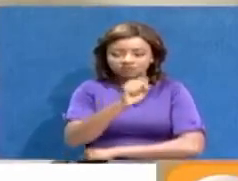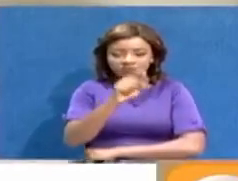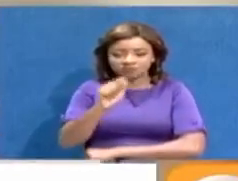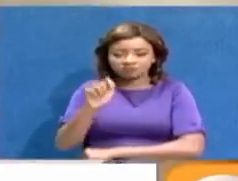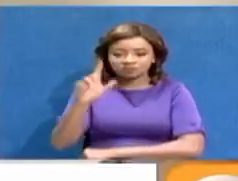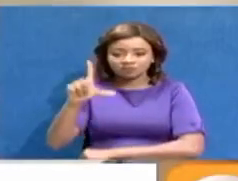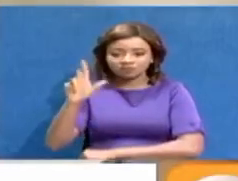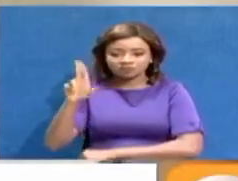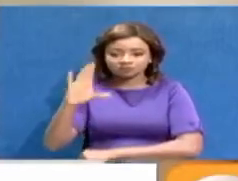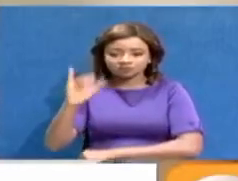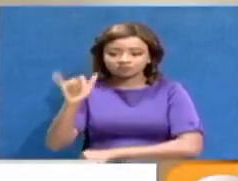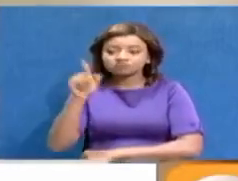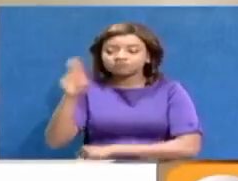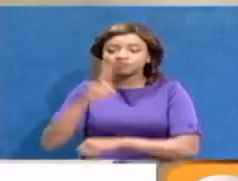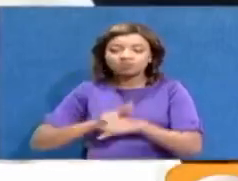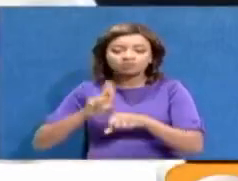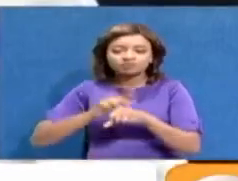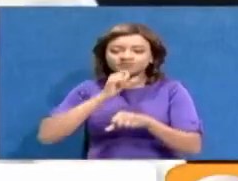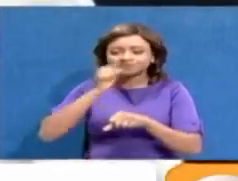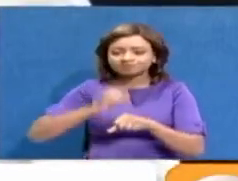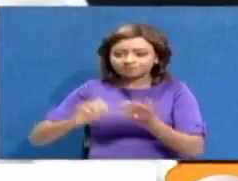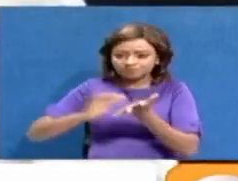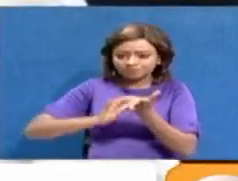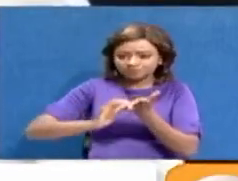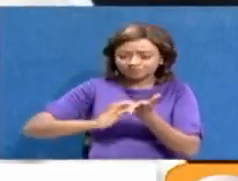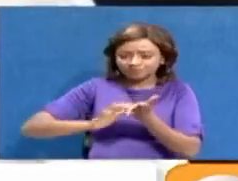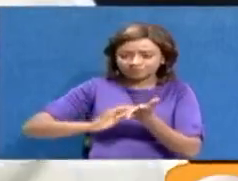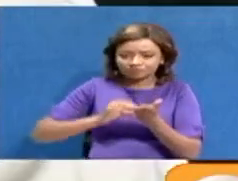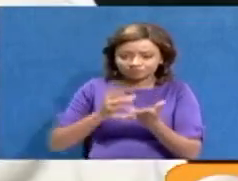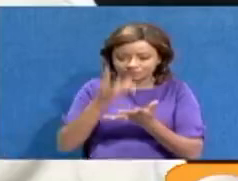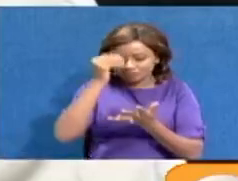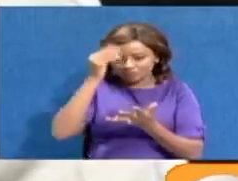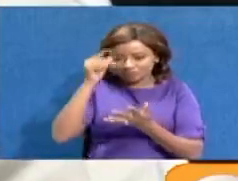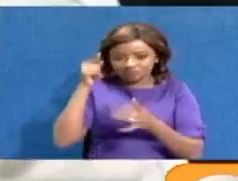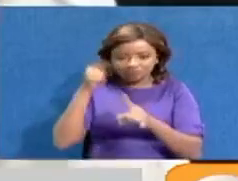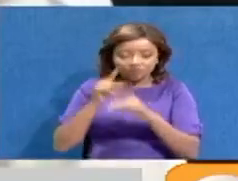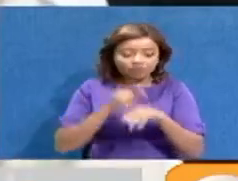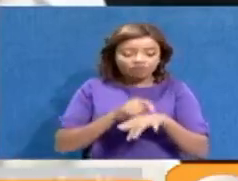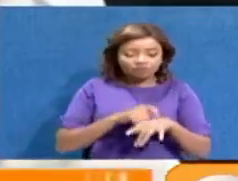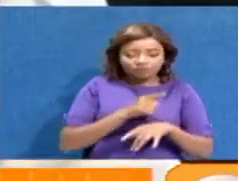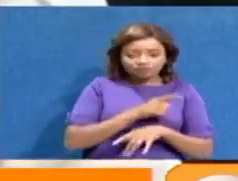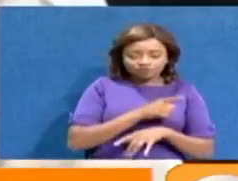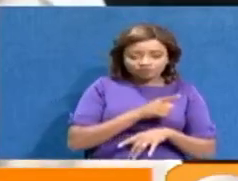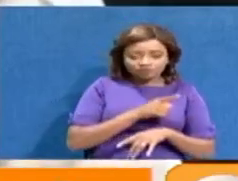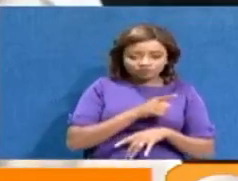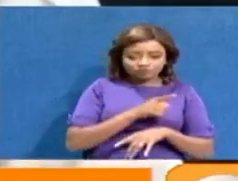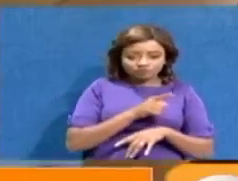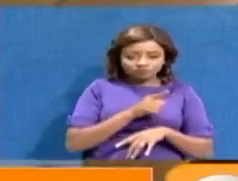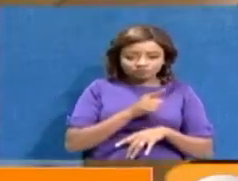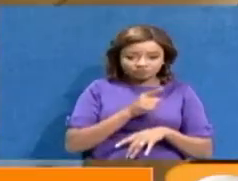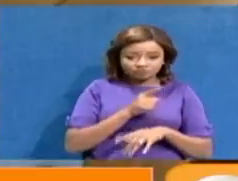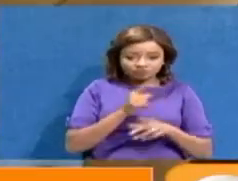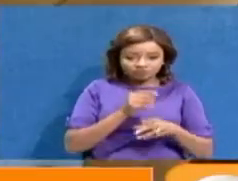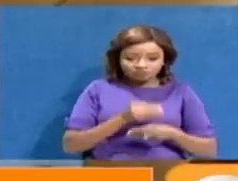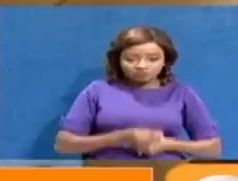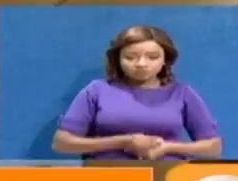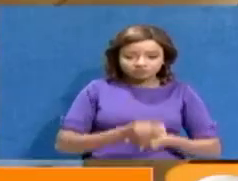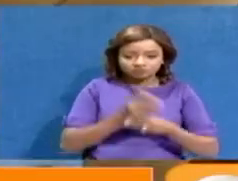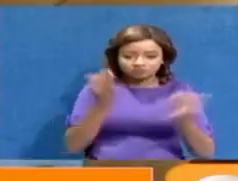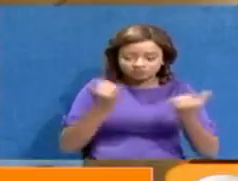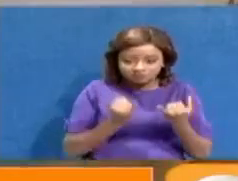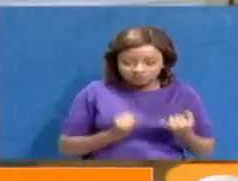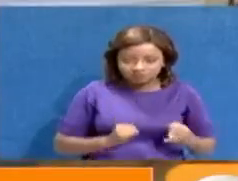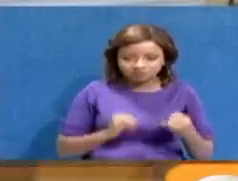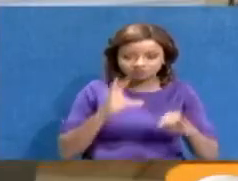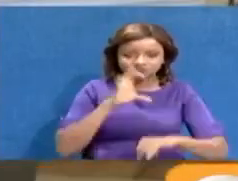devices for learning purposes. During the piloting, we are able to get around 35 of them against